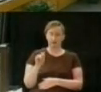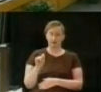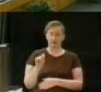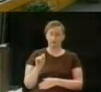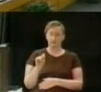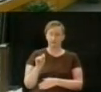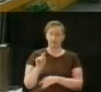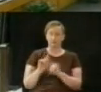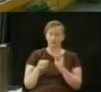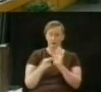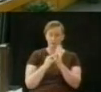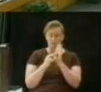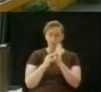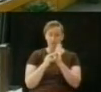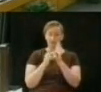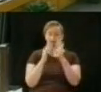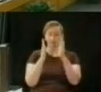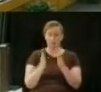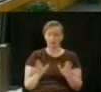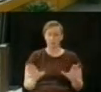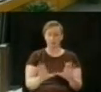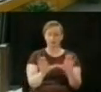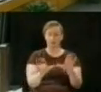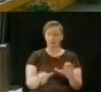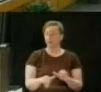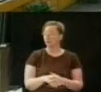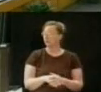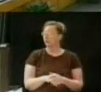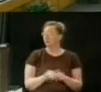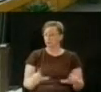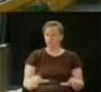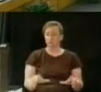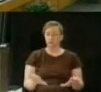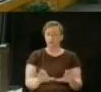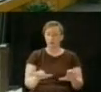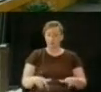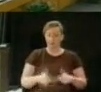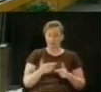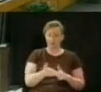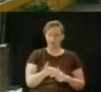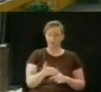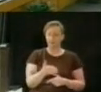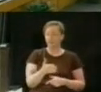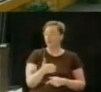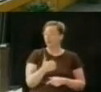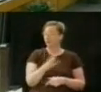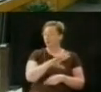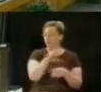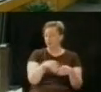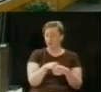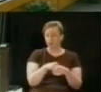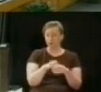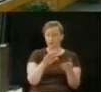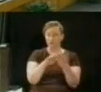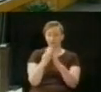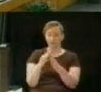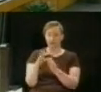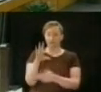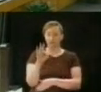Although I don't live inside the town of Farragut, I do represent the folks that do, and I think it would be very important that we,